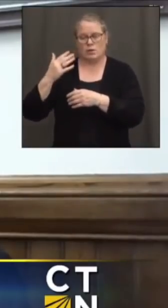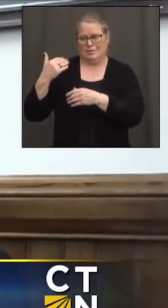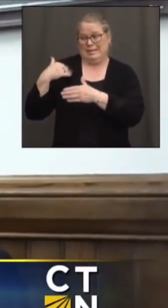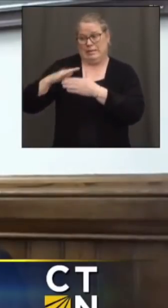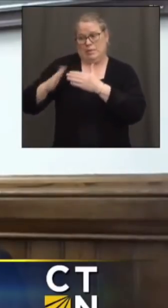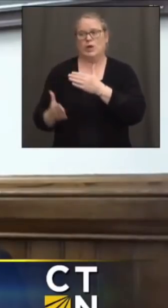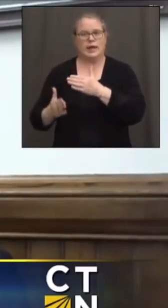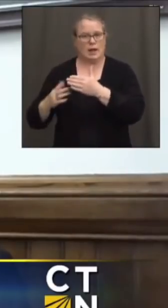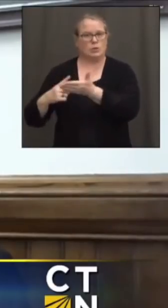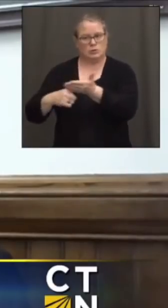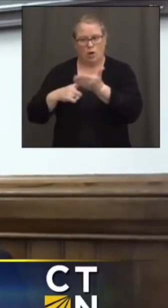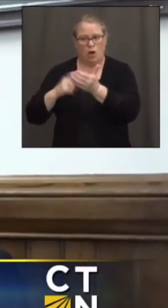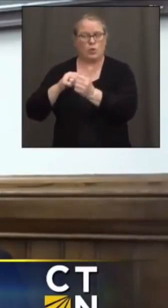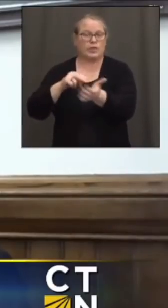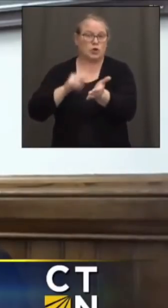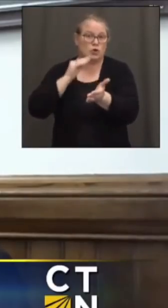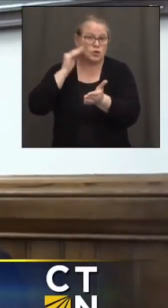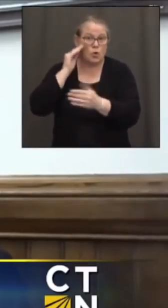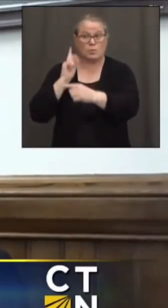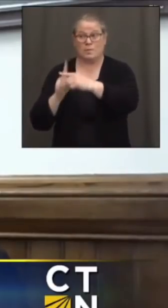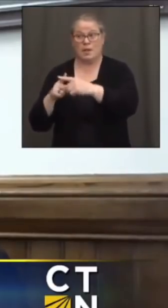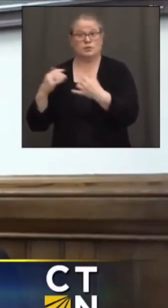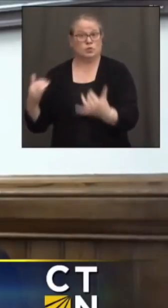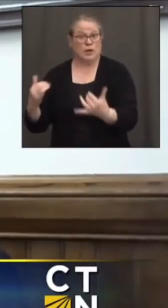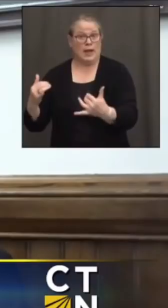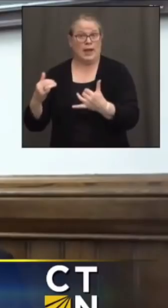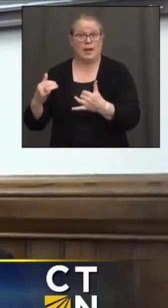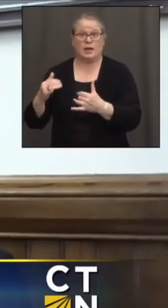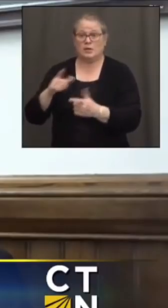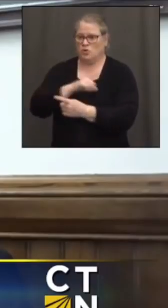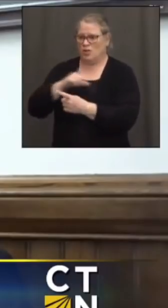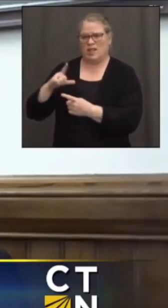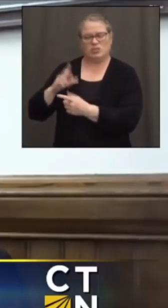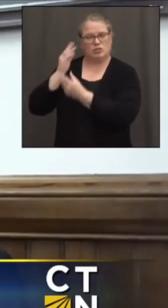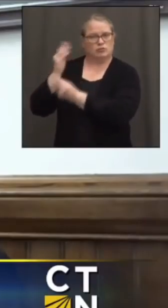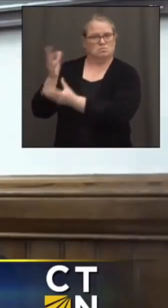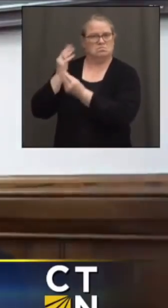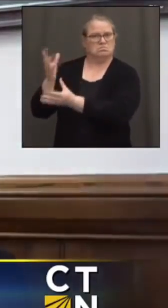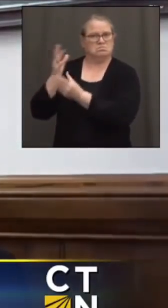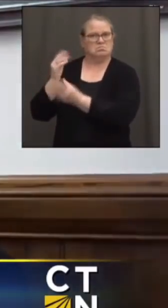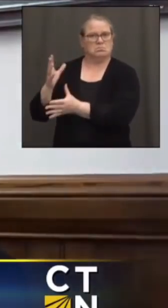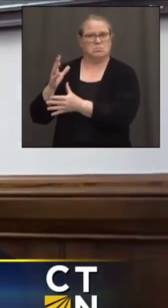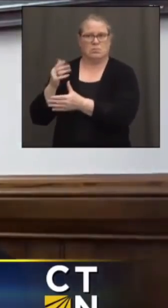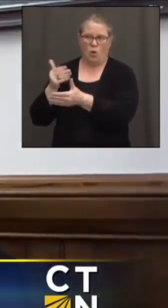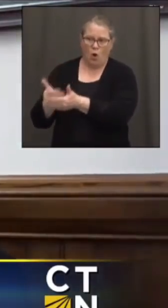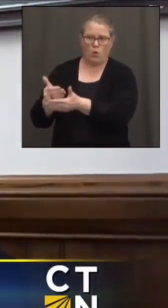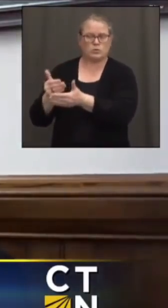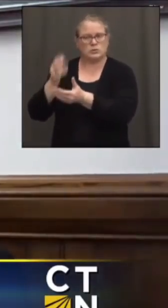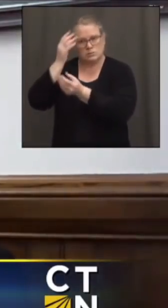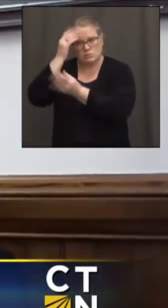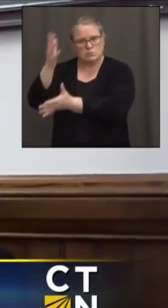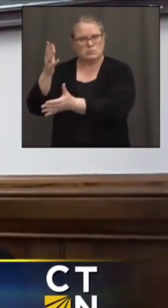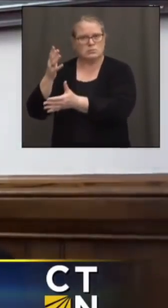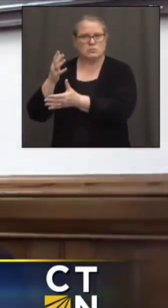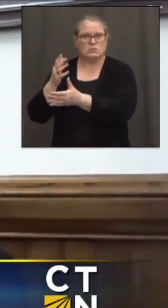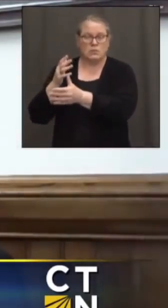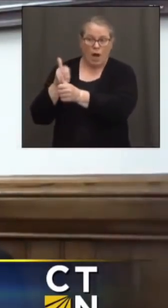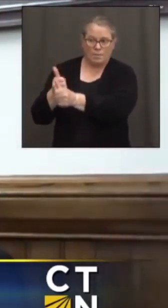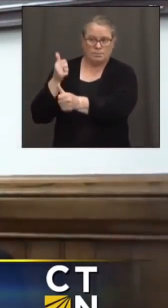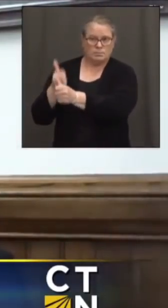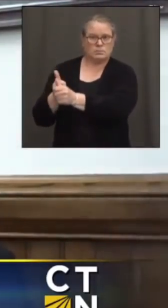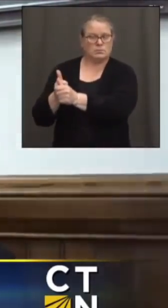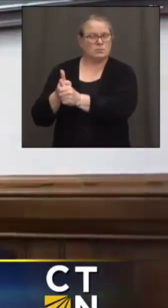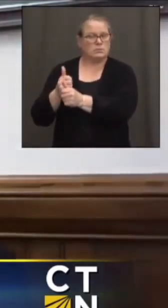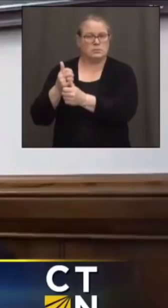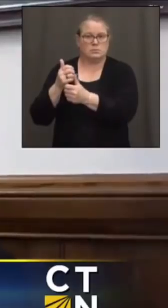weekend as well as today. We're keeping them in close, we're them up to date on a day,